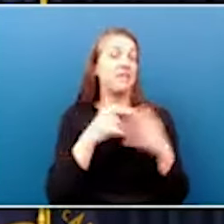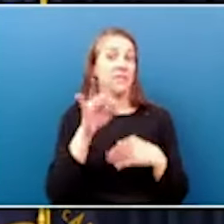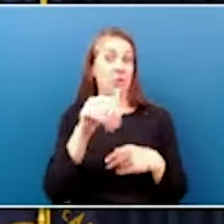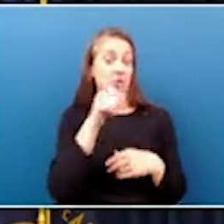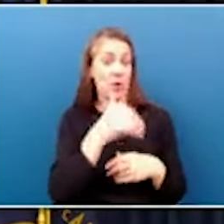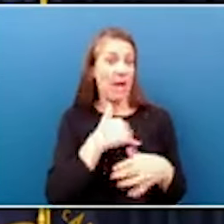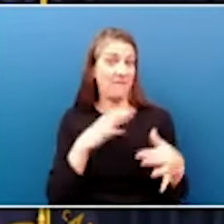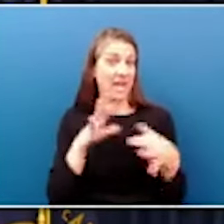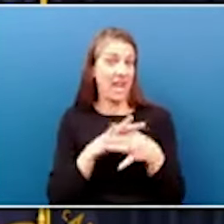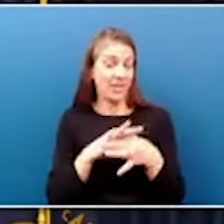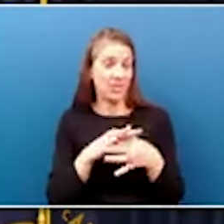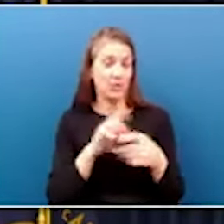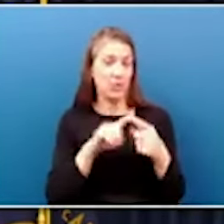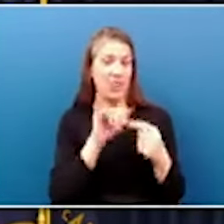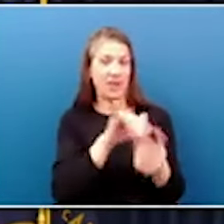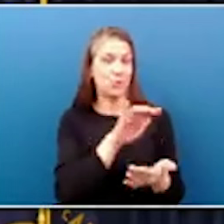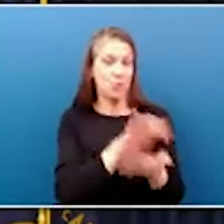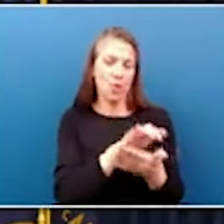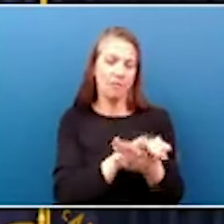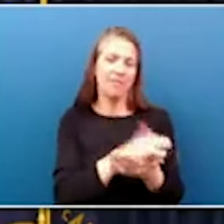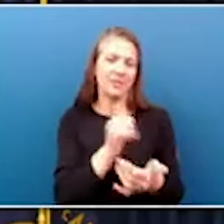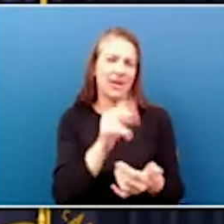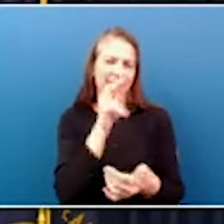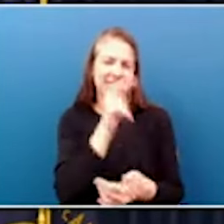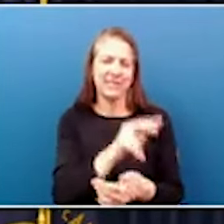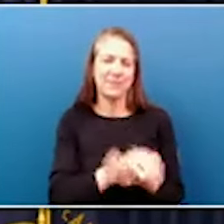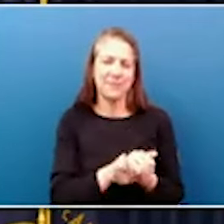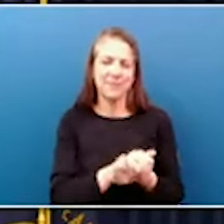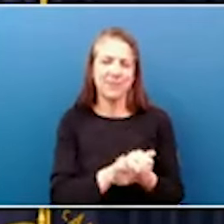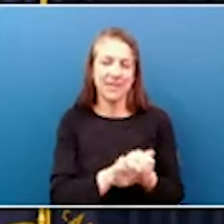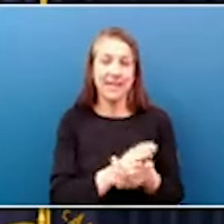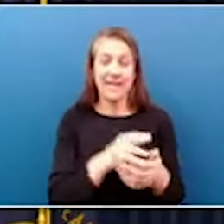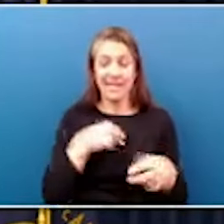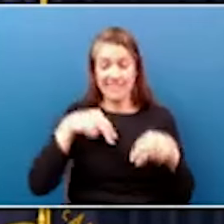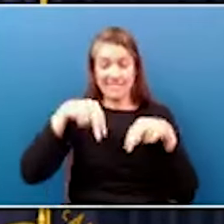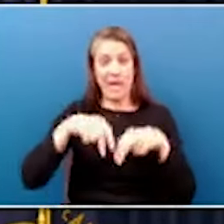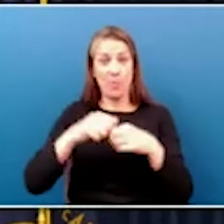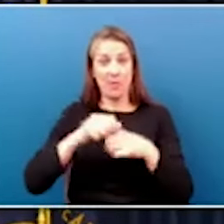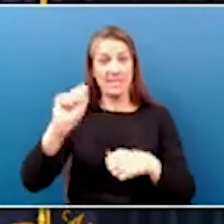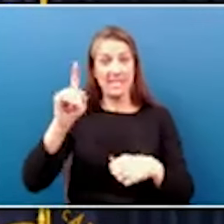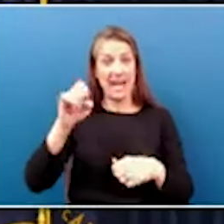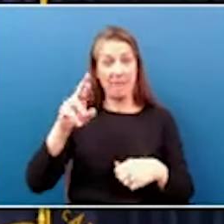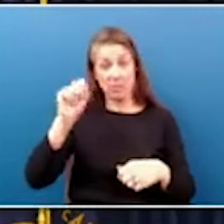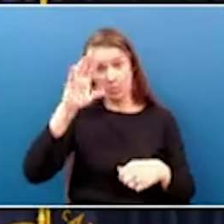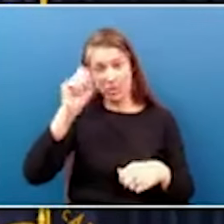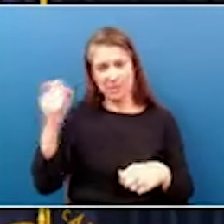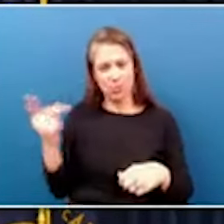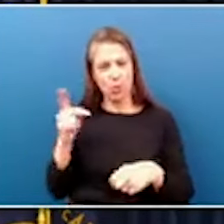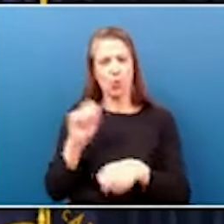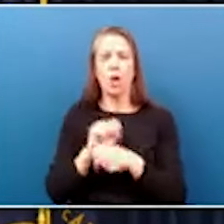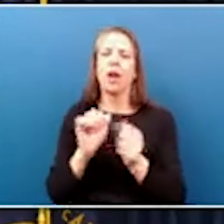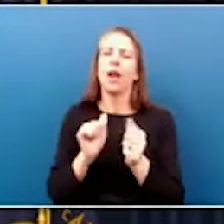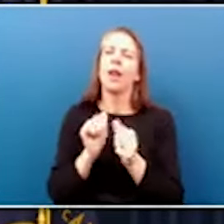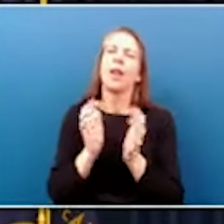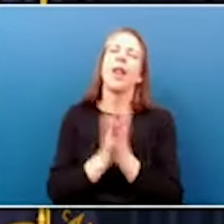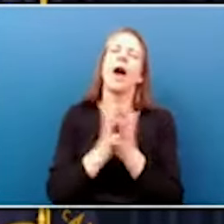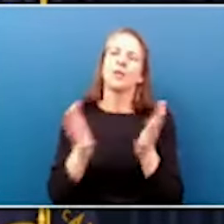to that school. Standing up next to President Stivers, we've worked on a lot together from the